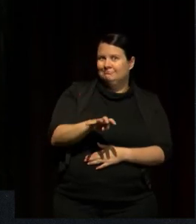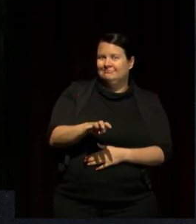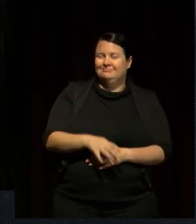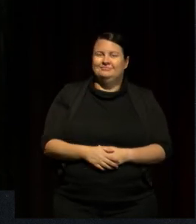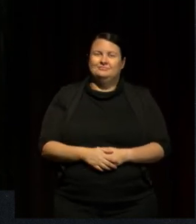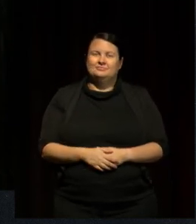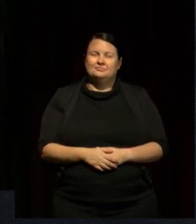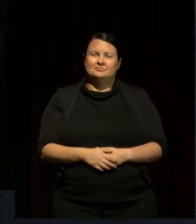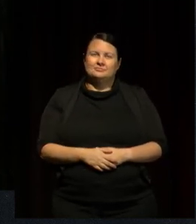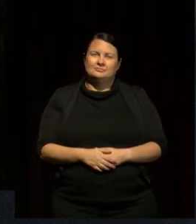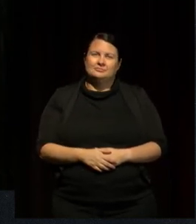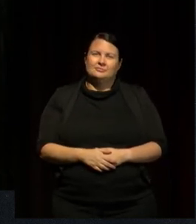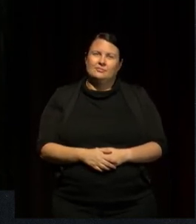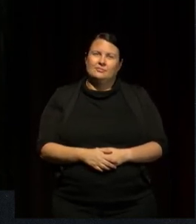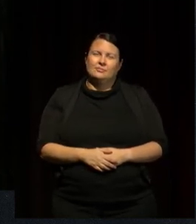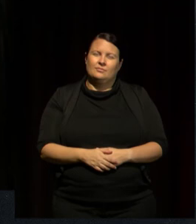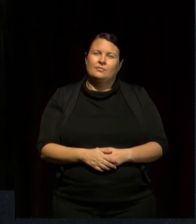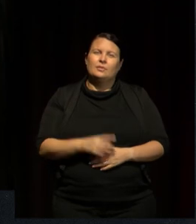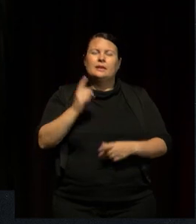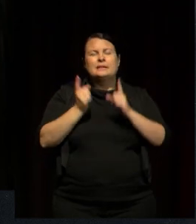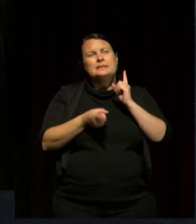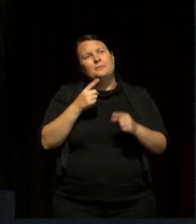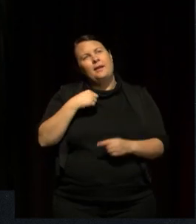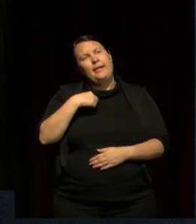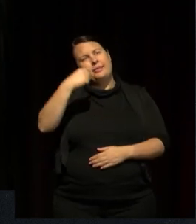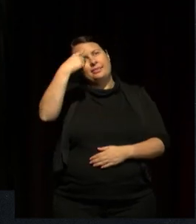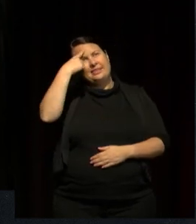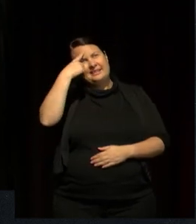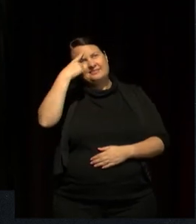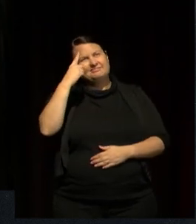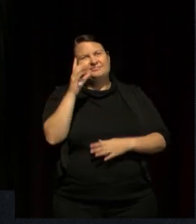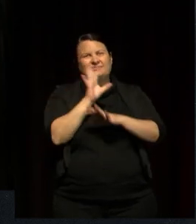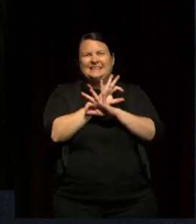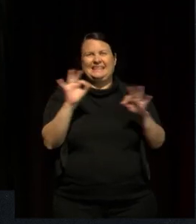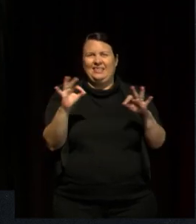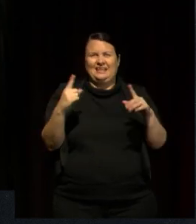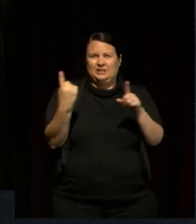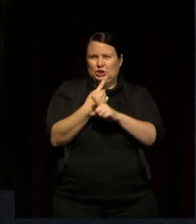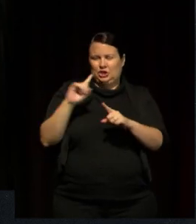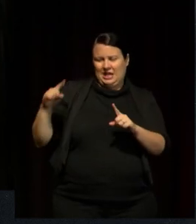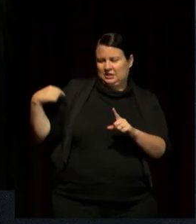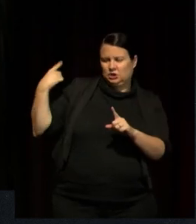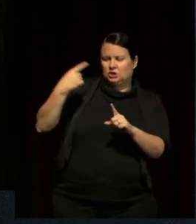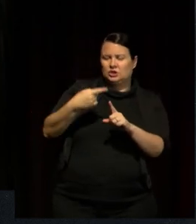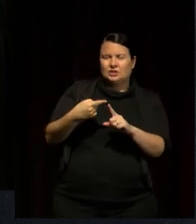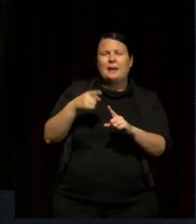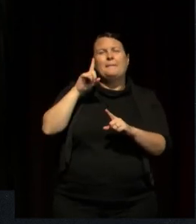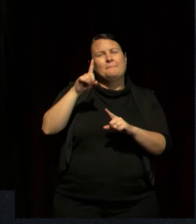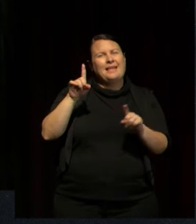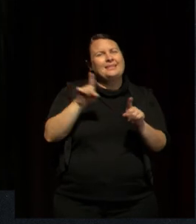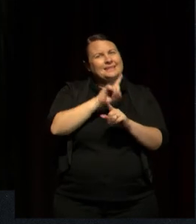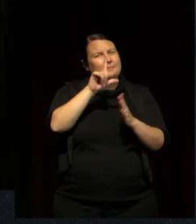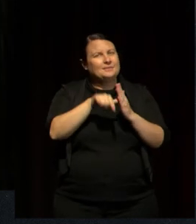conversation, and there are times when I think, well, nothing really has changed much, but I take heart because,